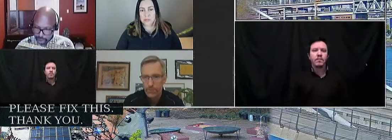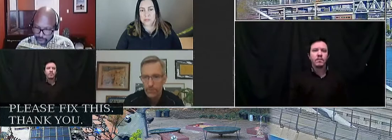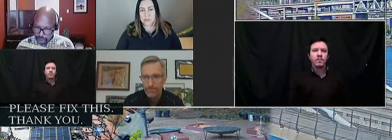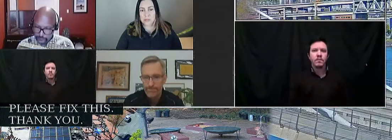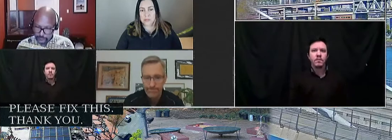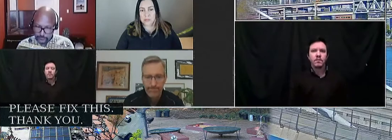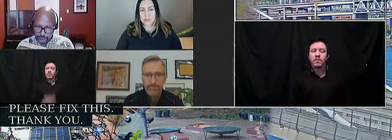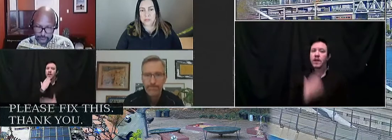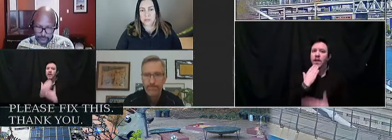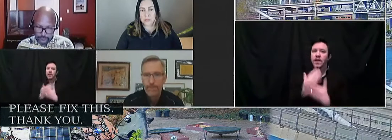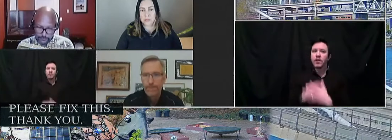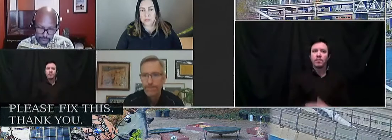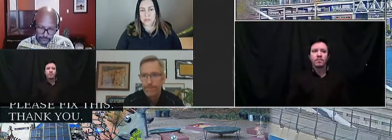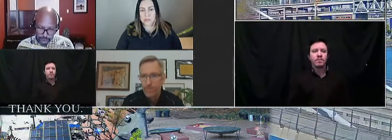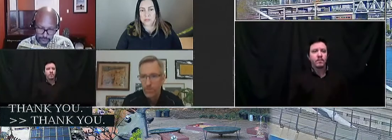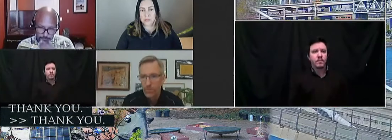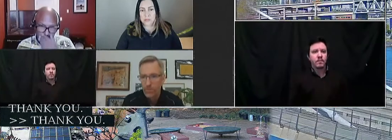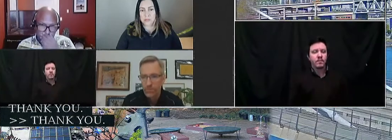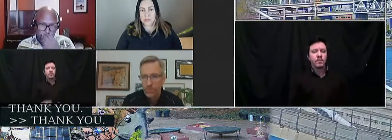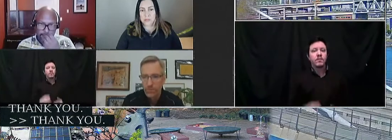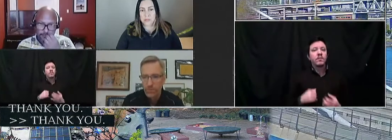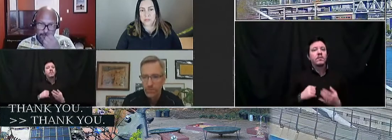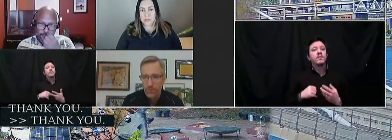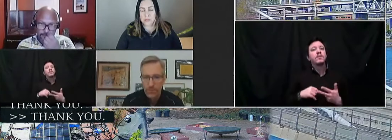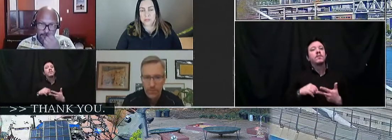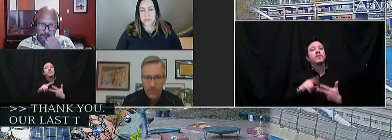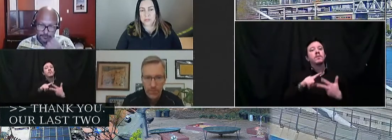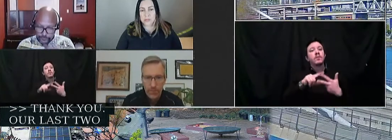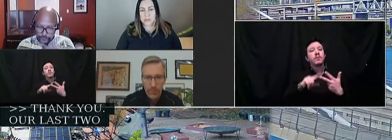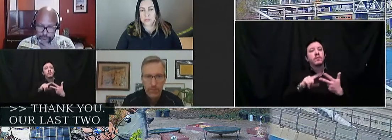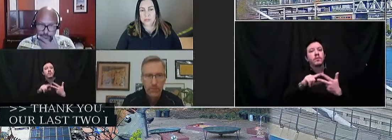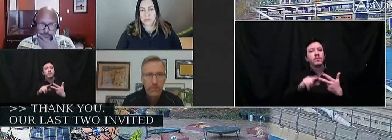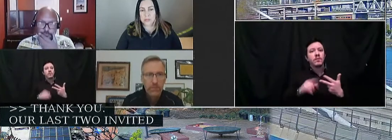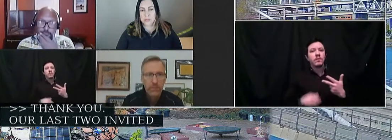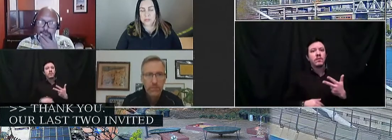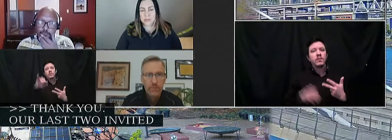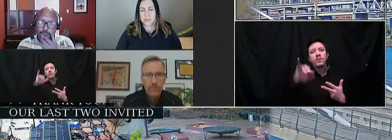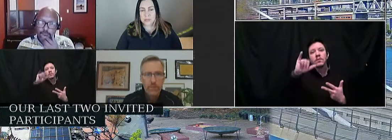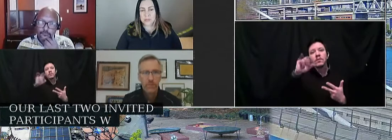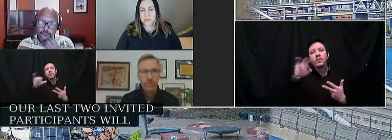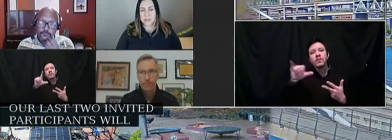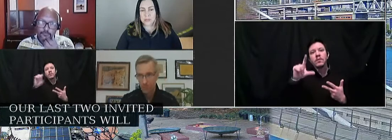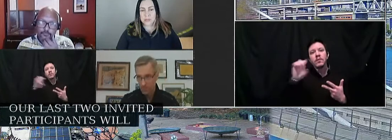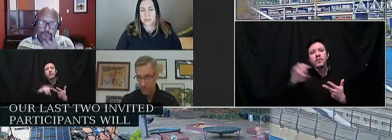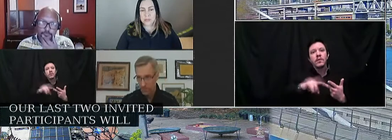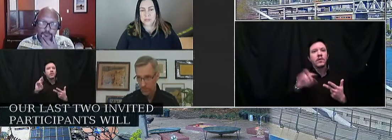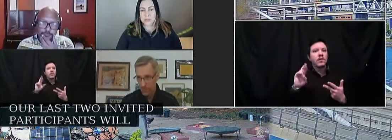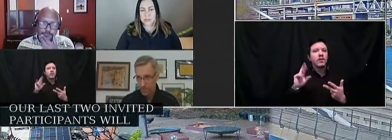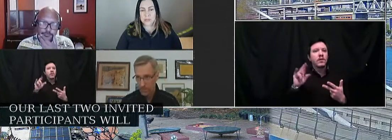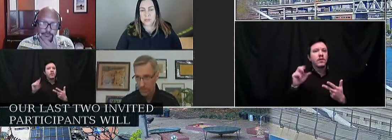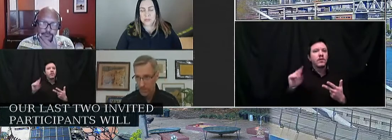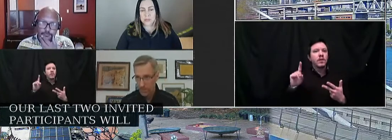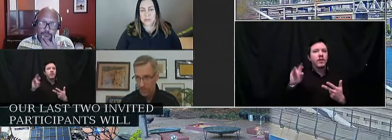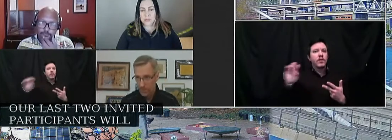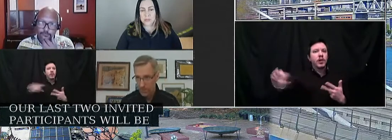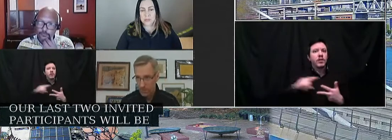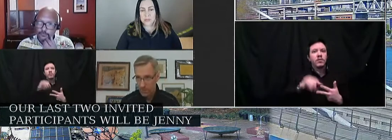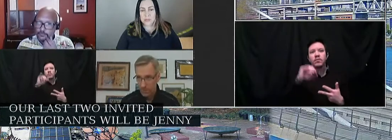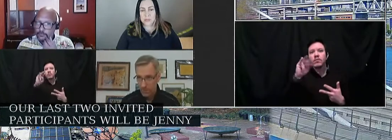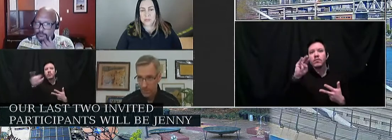Thank you. Our last two invited participants will be Jenny Lee and Raven Drake. We will start with Jenny.